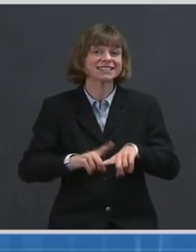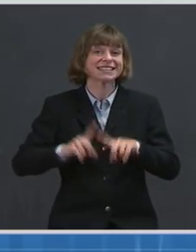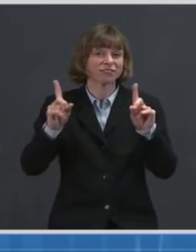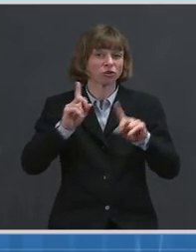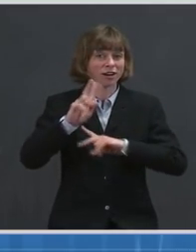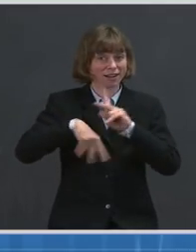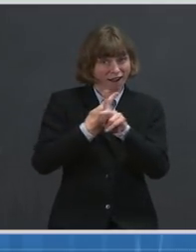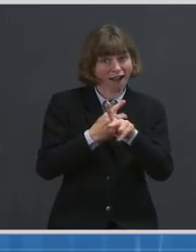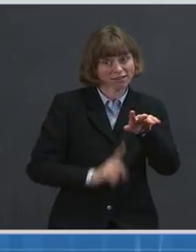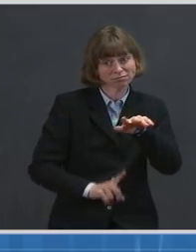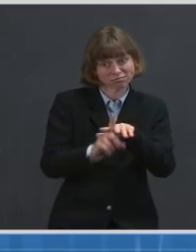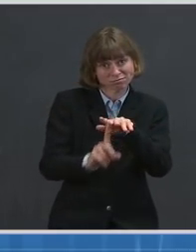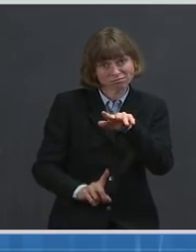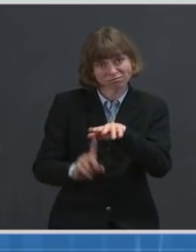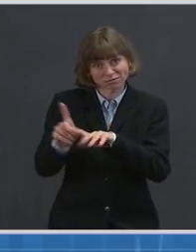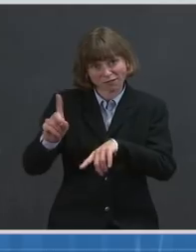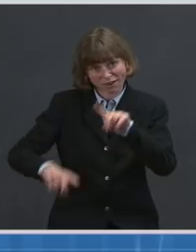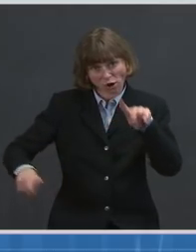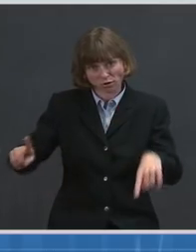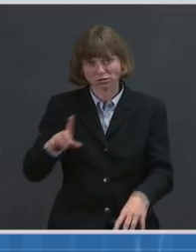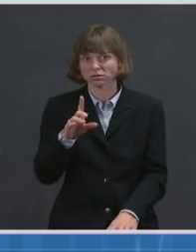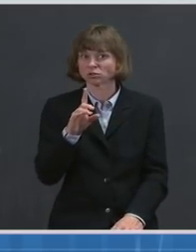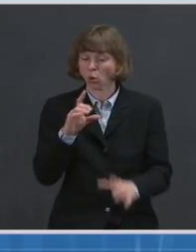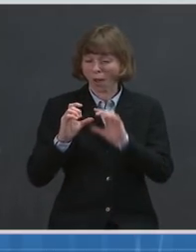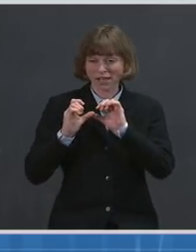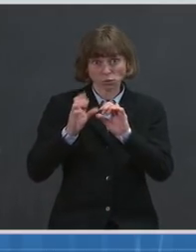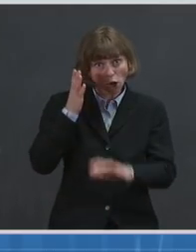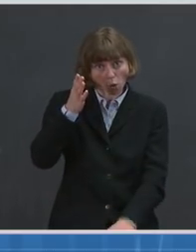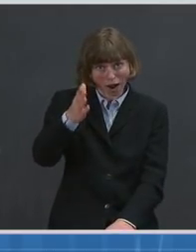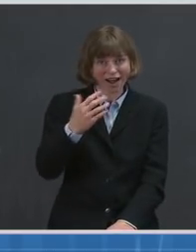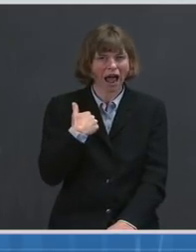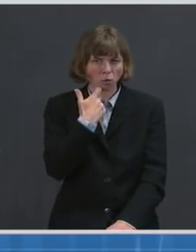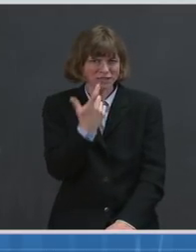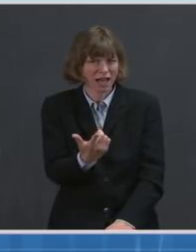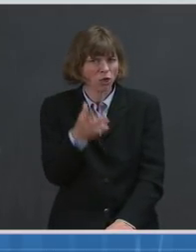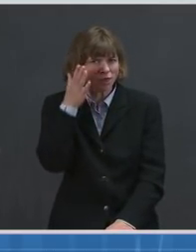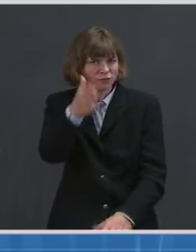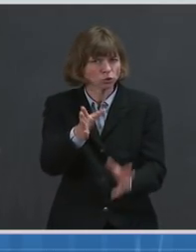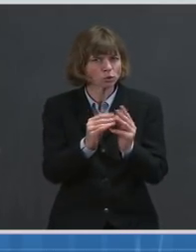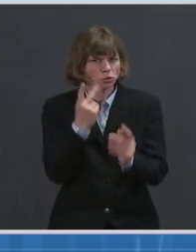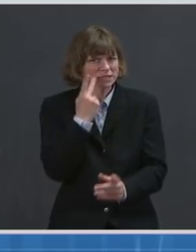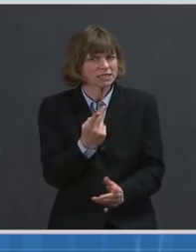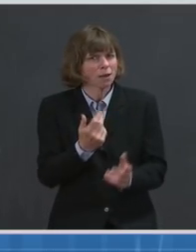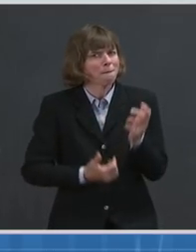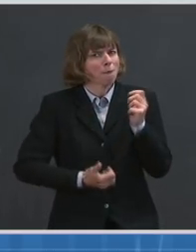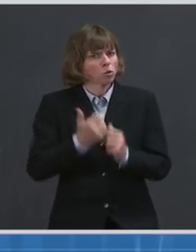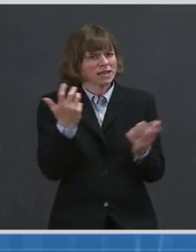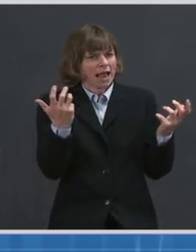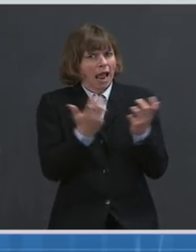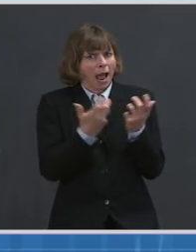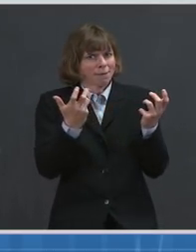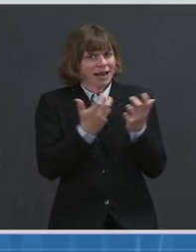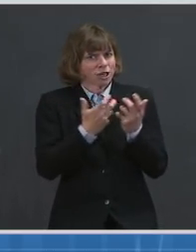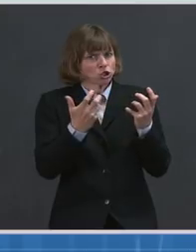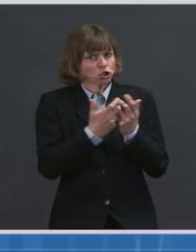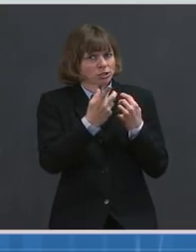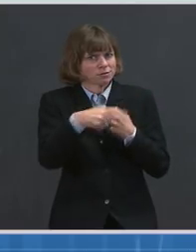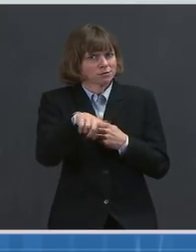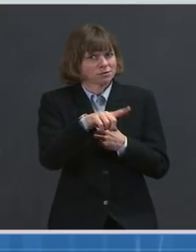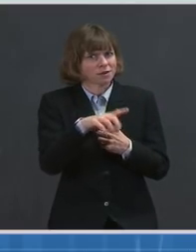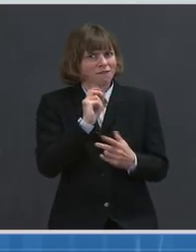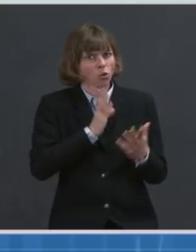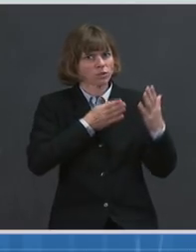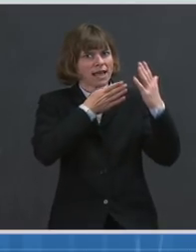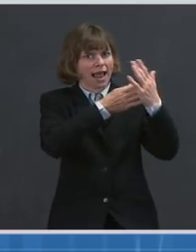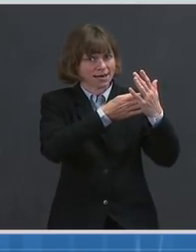on and I will report to you at future meetings, you will see mostly combinations of these antibodies as opposed to